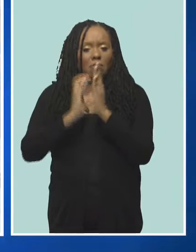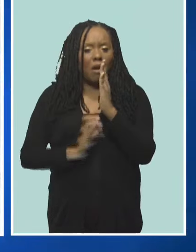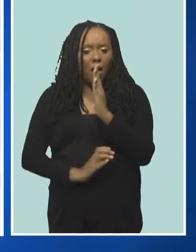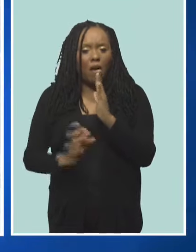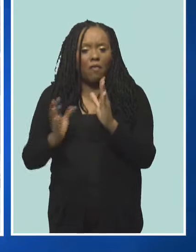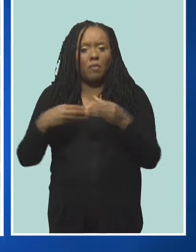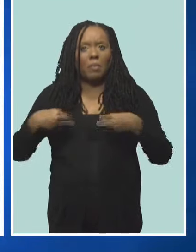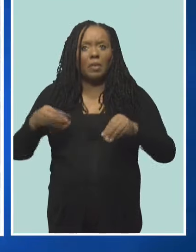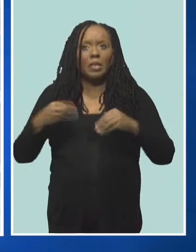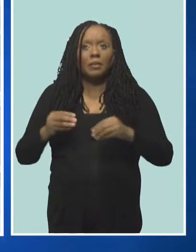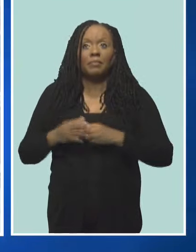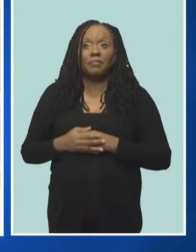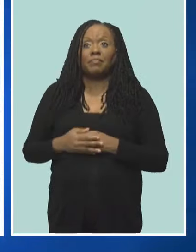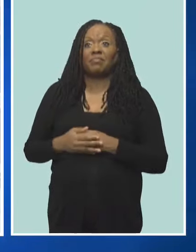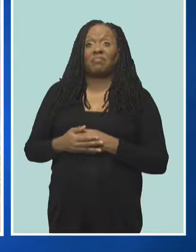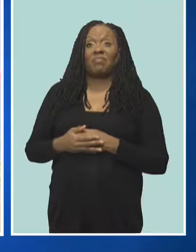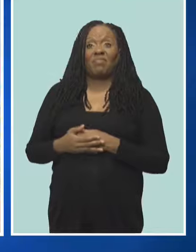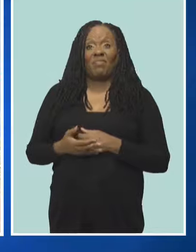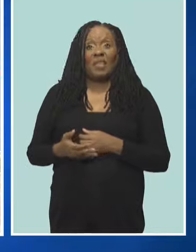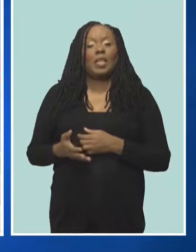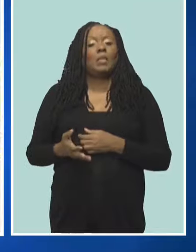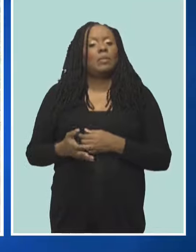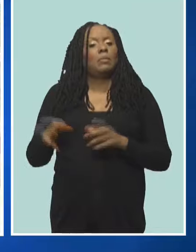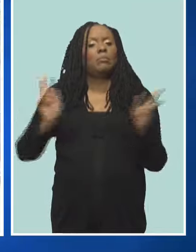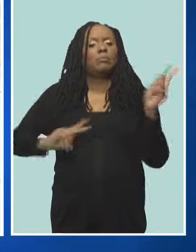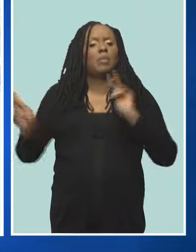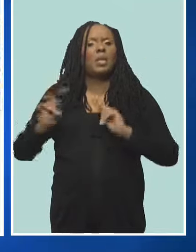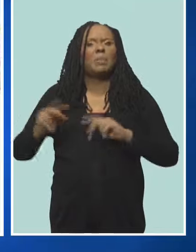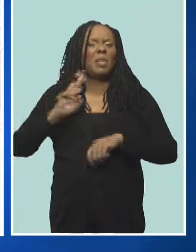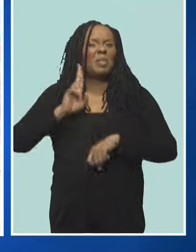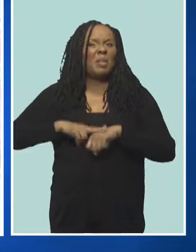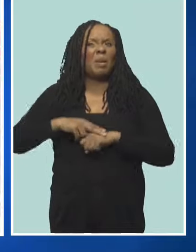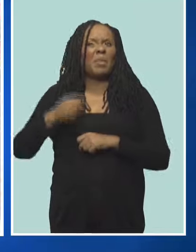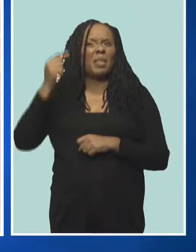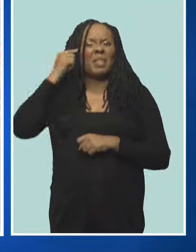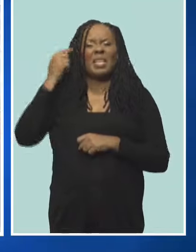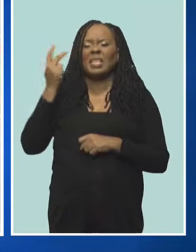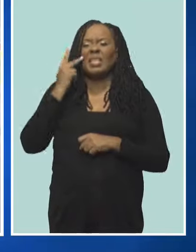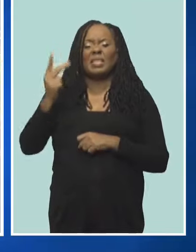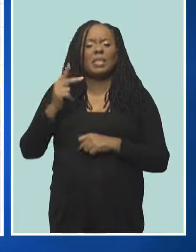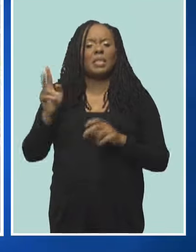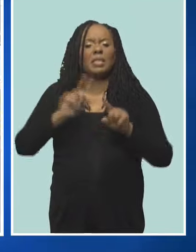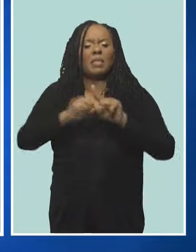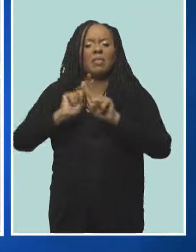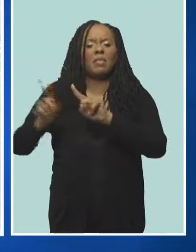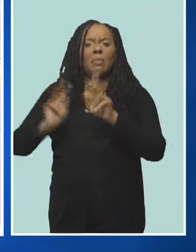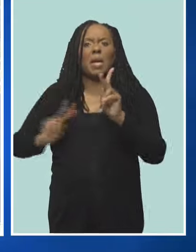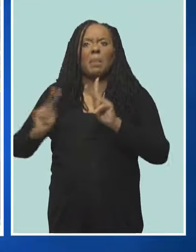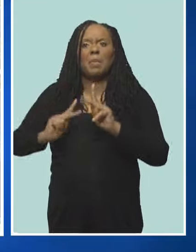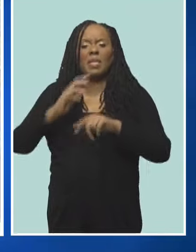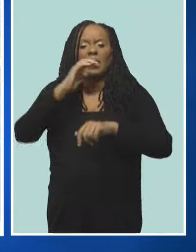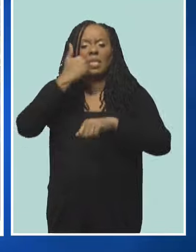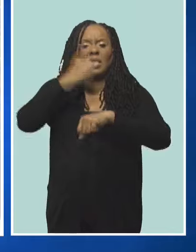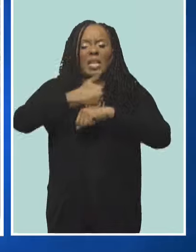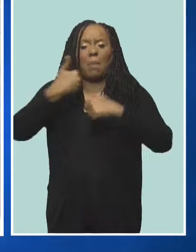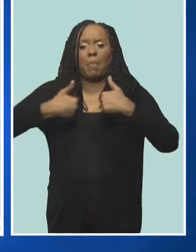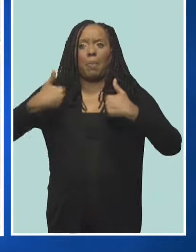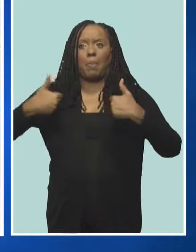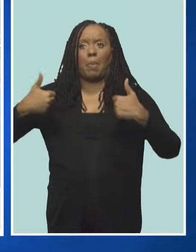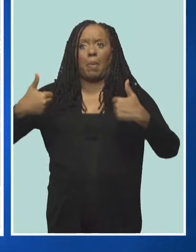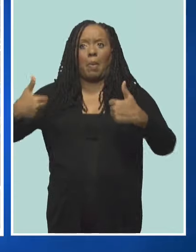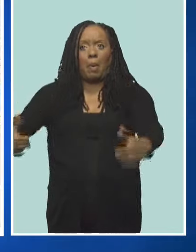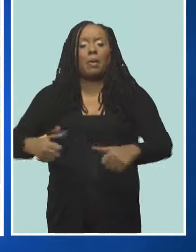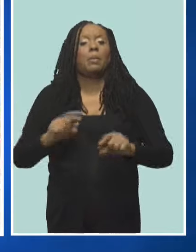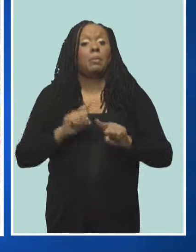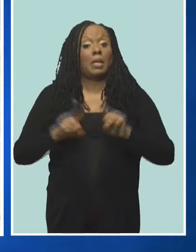Individuals have become accustomed to a rose of vendors lining the Mighty Griner Highway for Bridgetown market. Organisers are doing things a bit